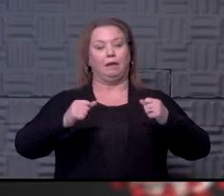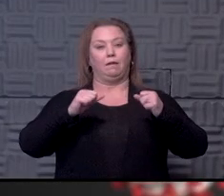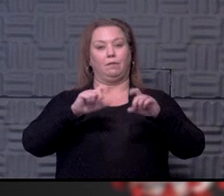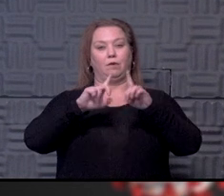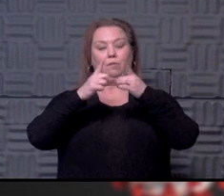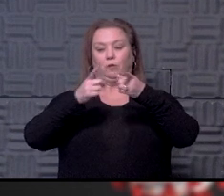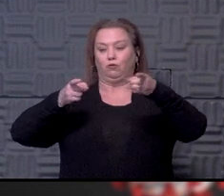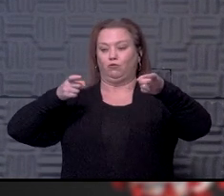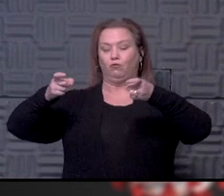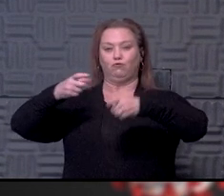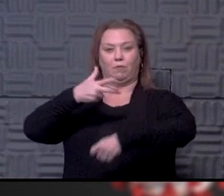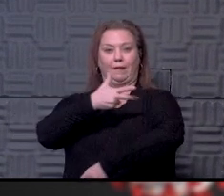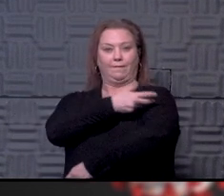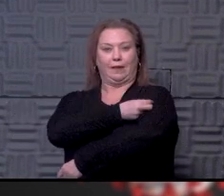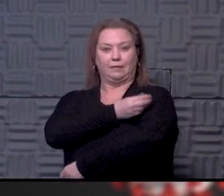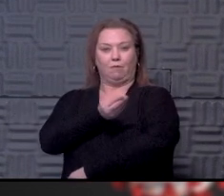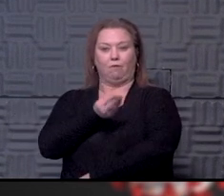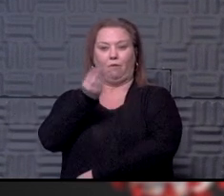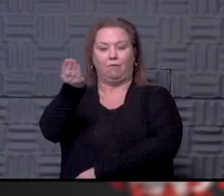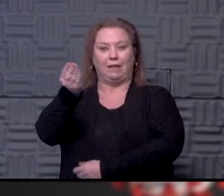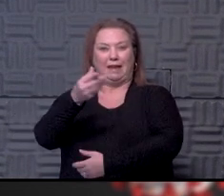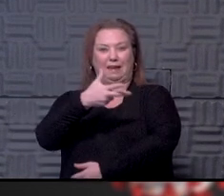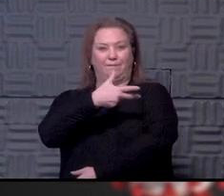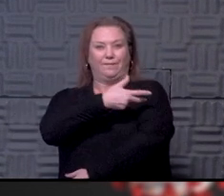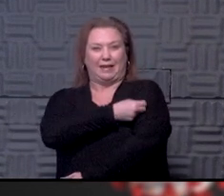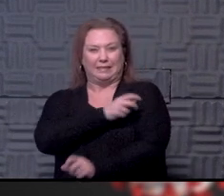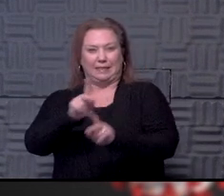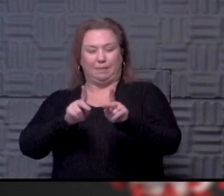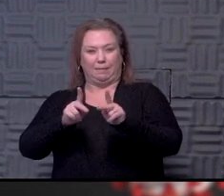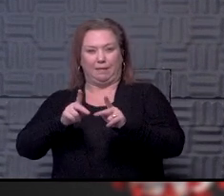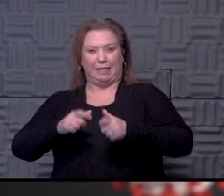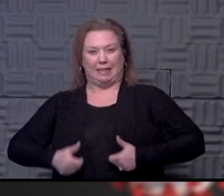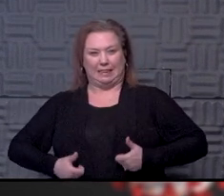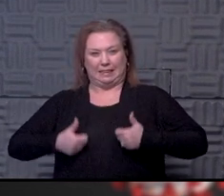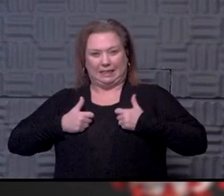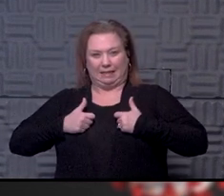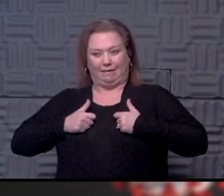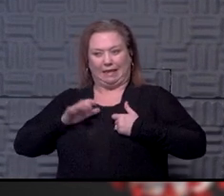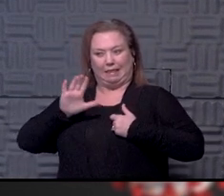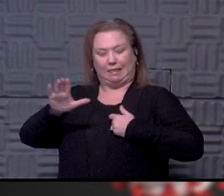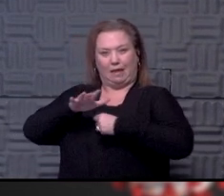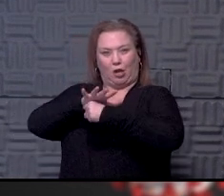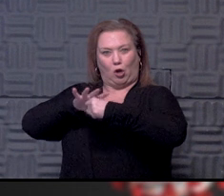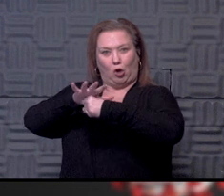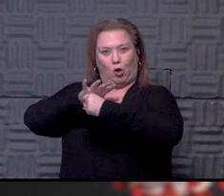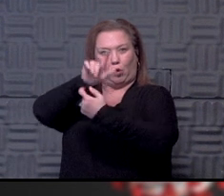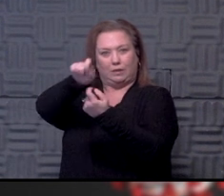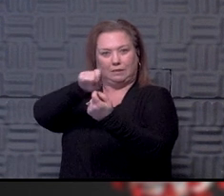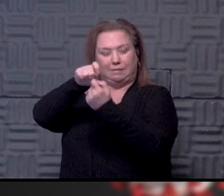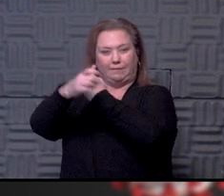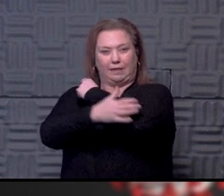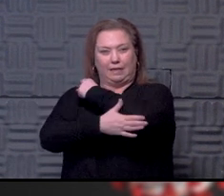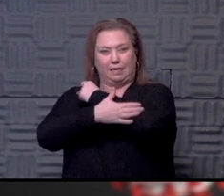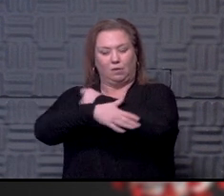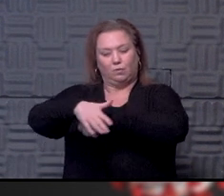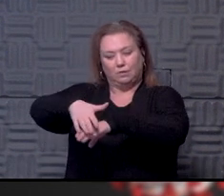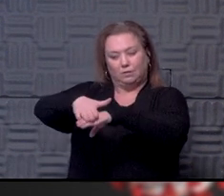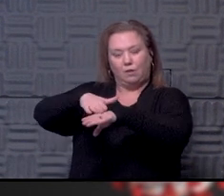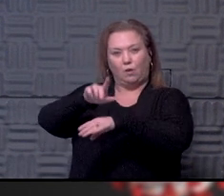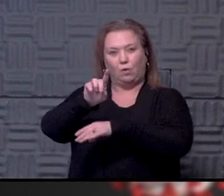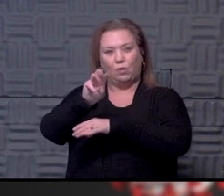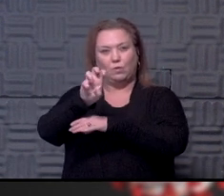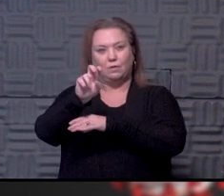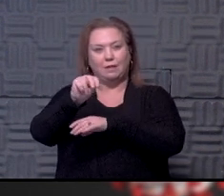vaccine and will only let hospitals vaccinate people living in their specific counties, is this going to slow down the access to the vaccine?